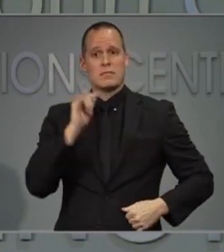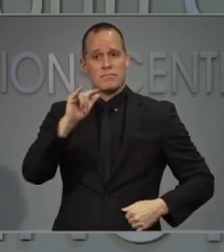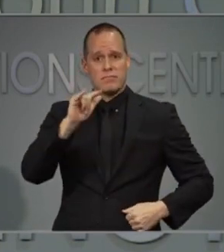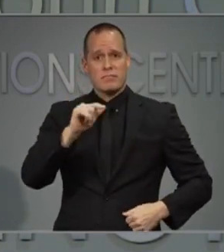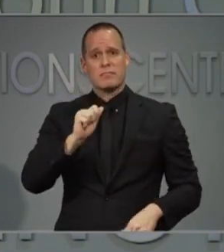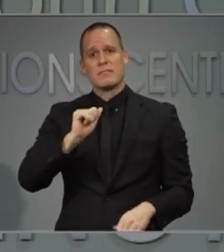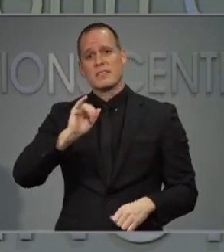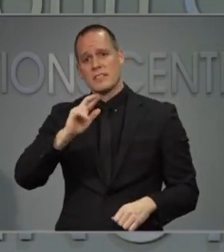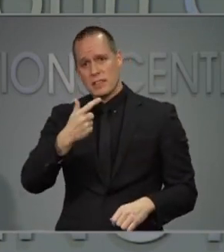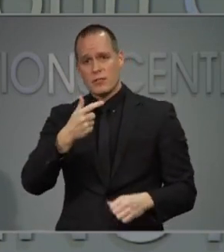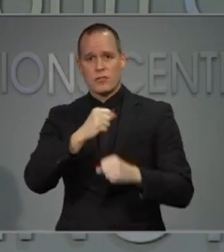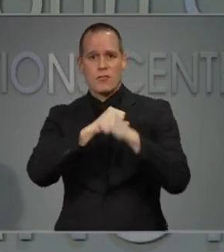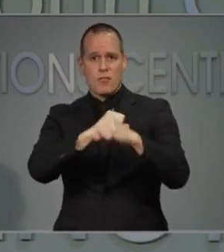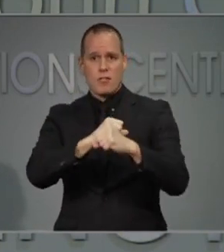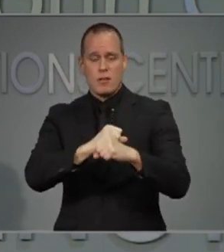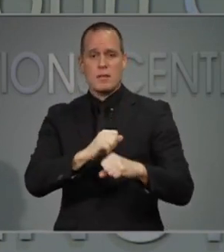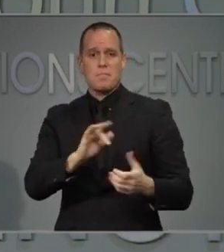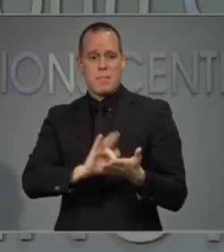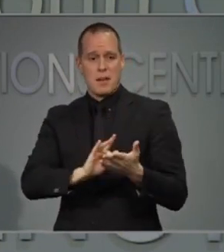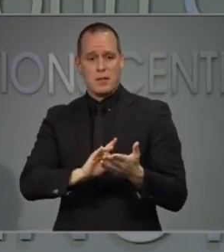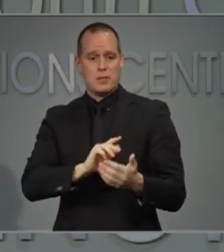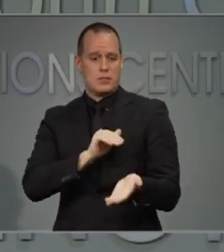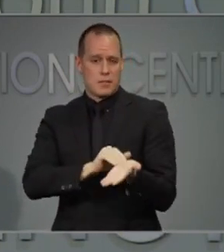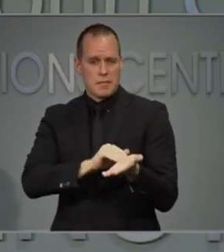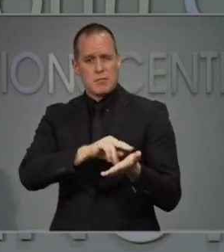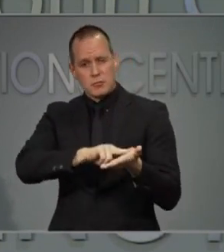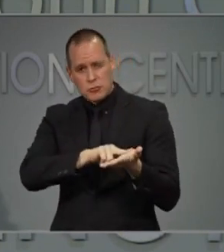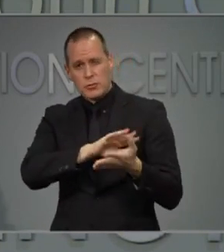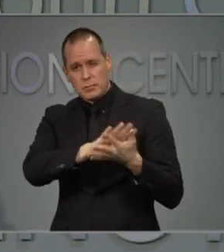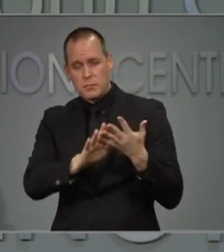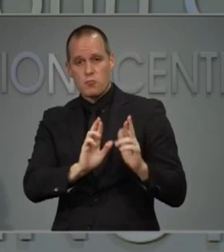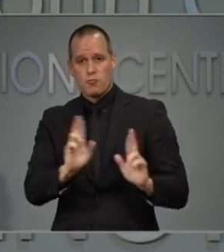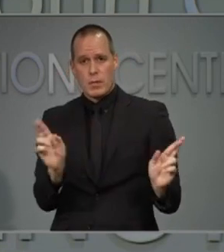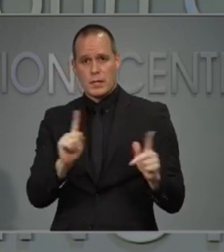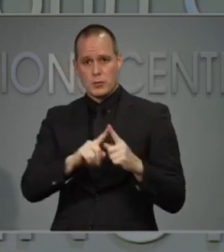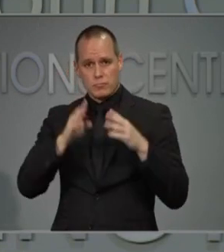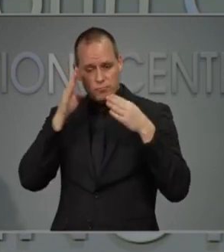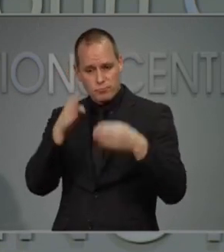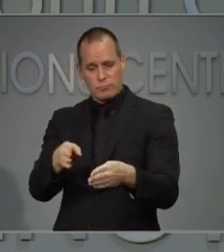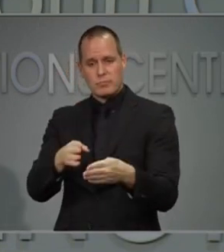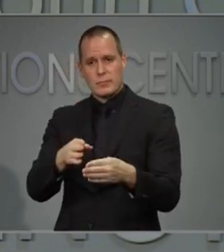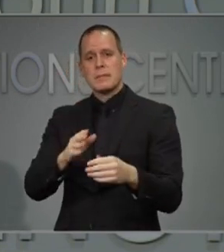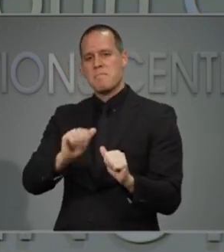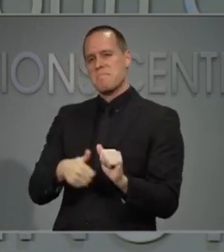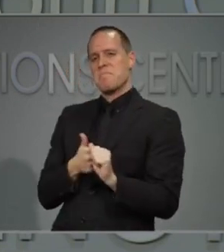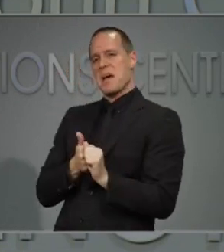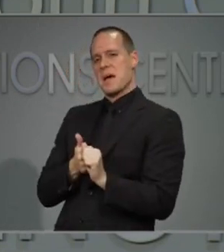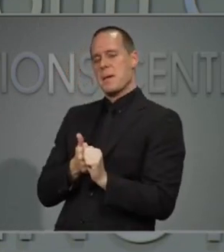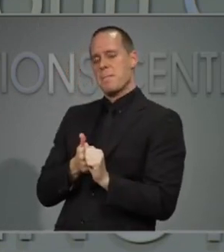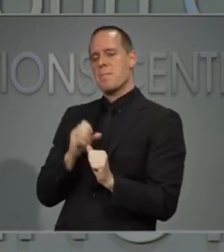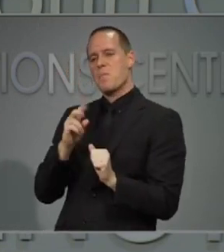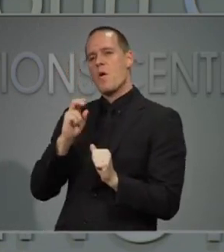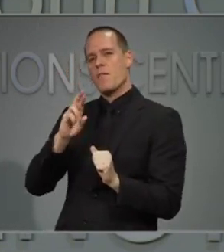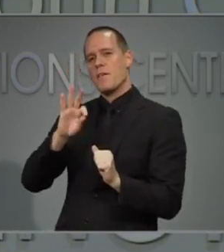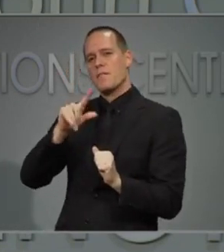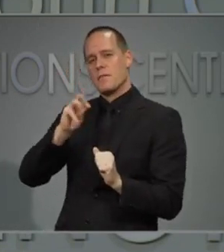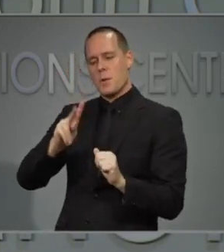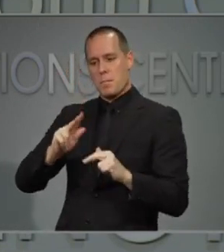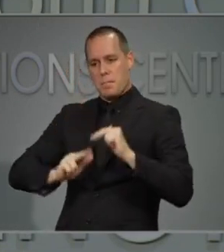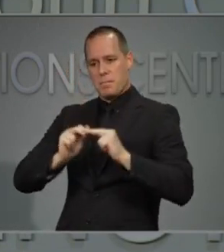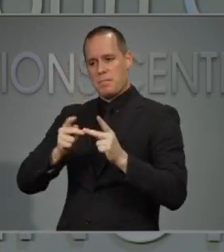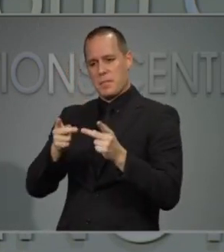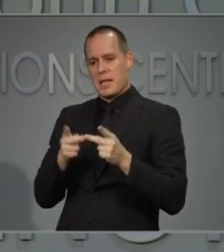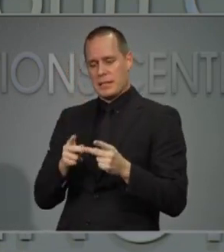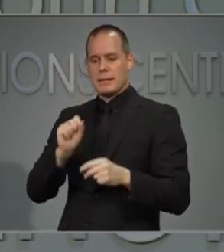ready to assist in the event we need to use the Sandhills Regional Medical Center as an overflow medical facility.